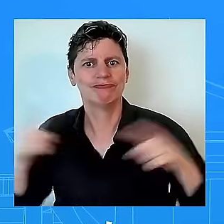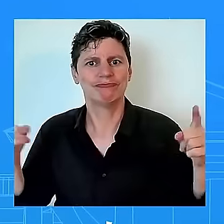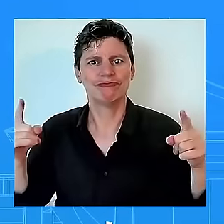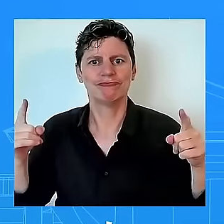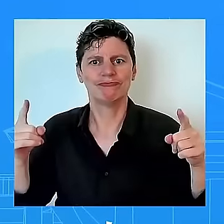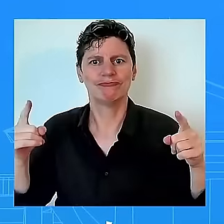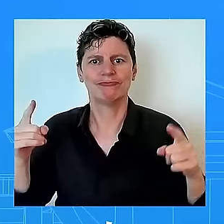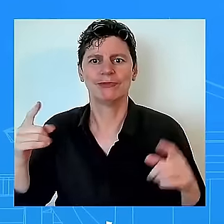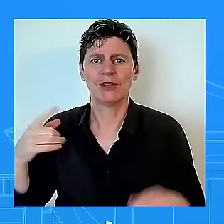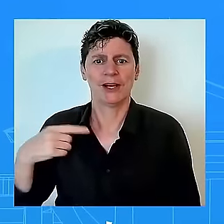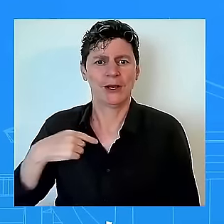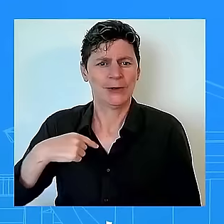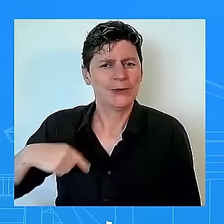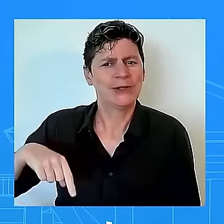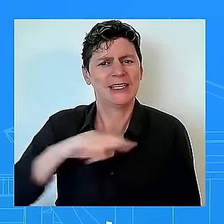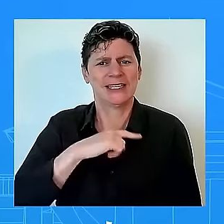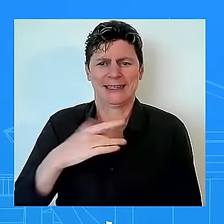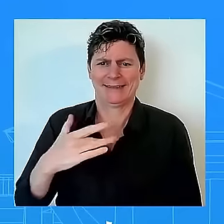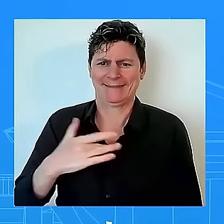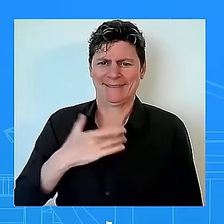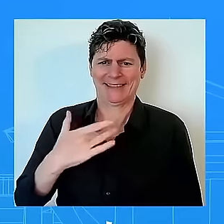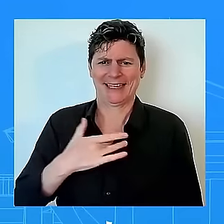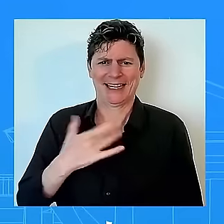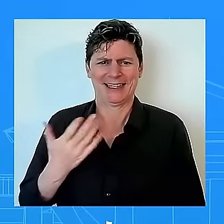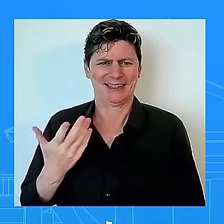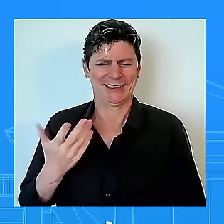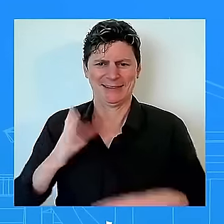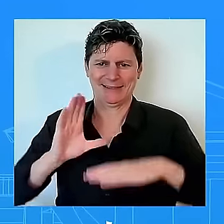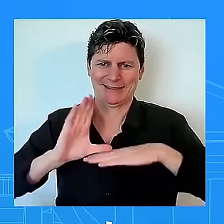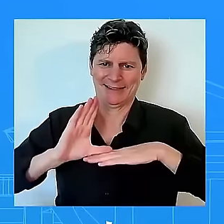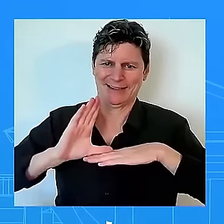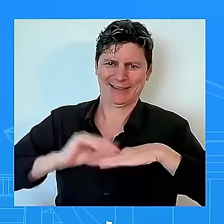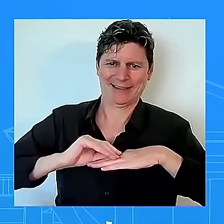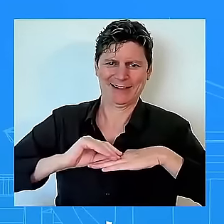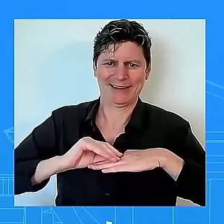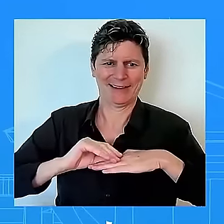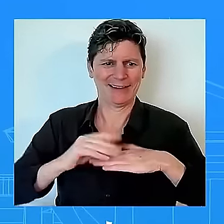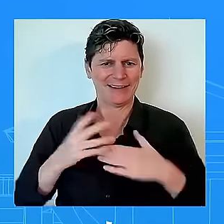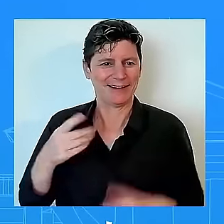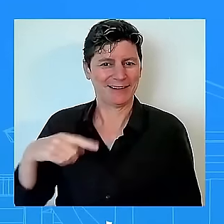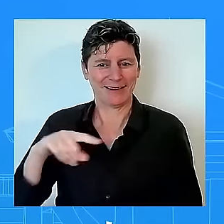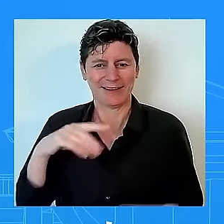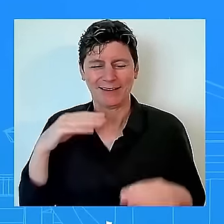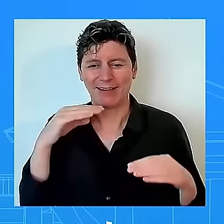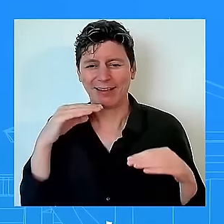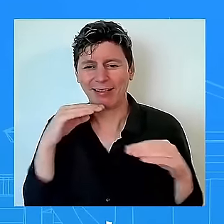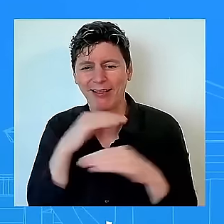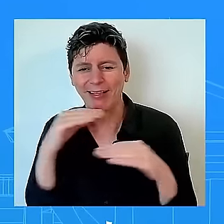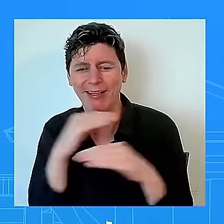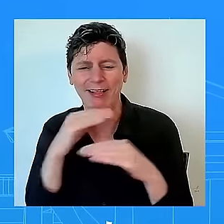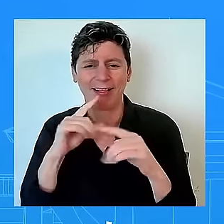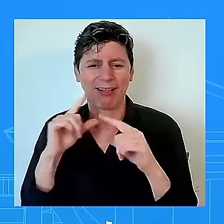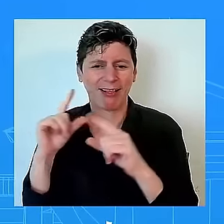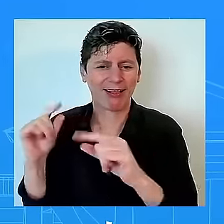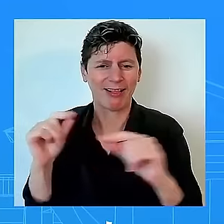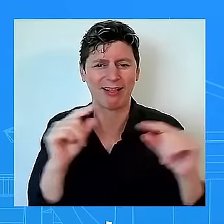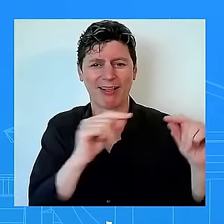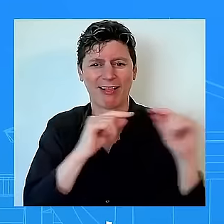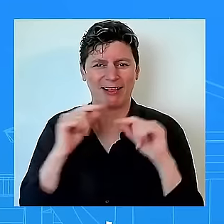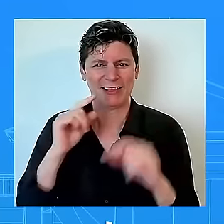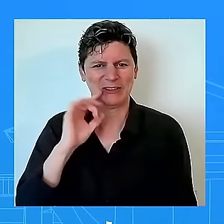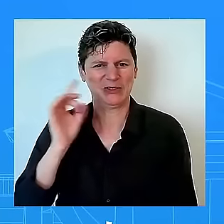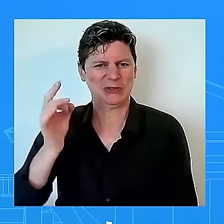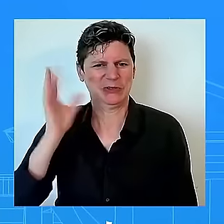and insulting to spread these types of uh filth it is filth it is dangerous it puts us less